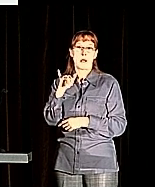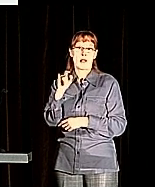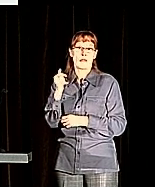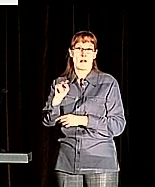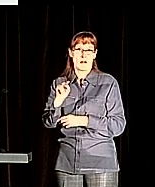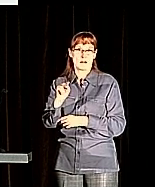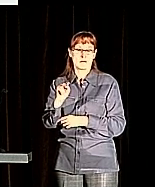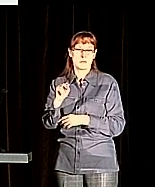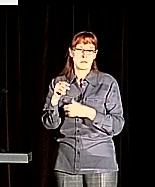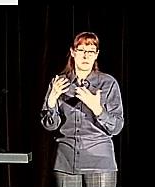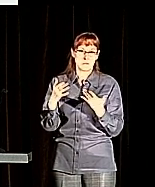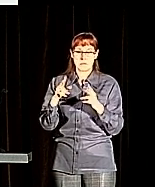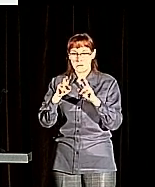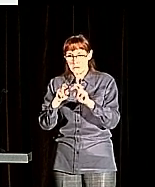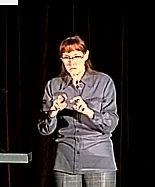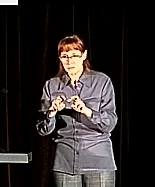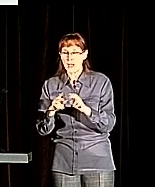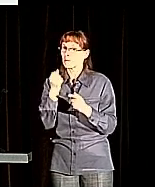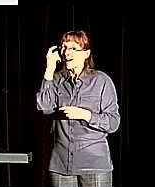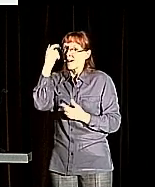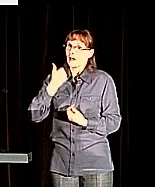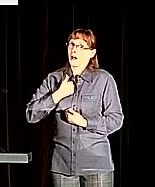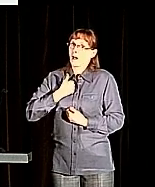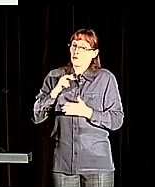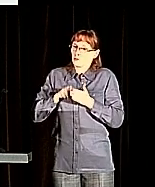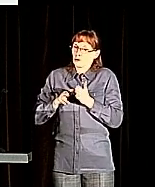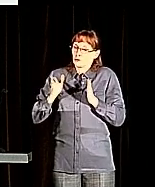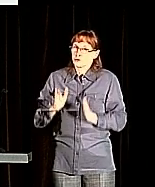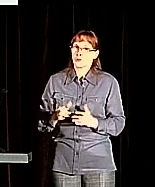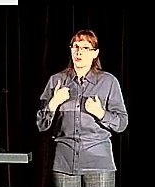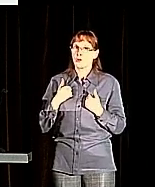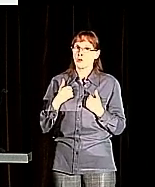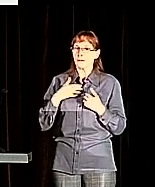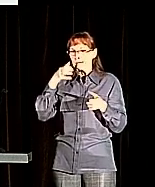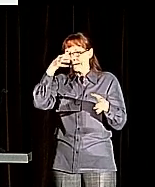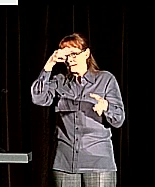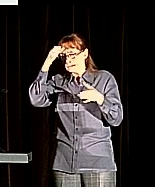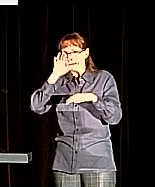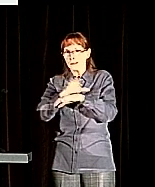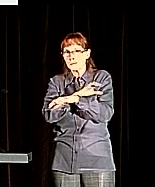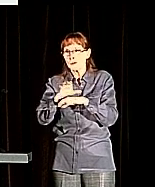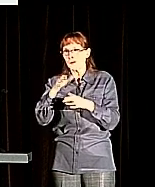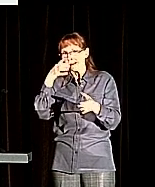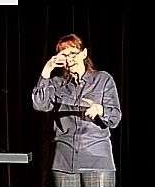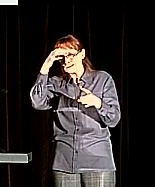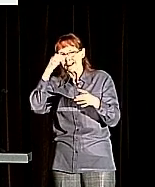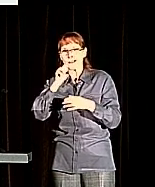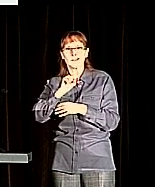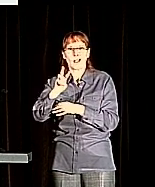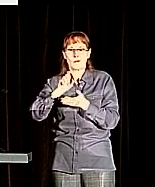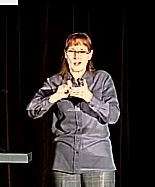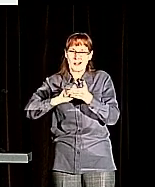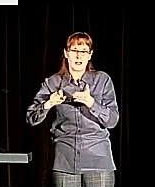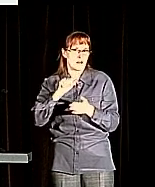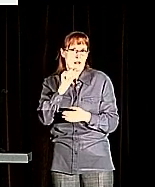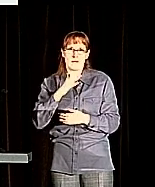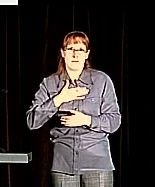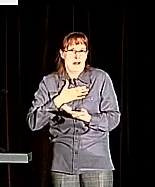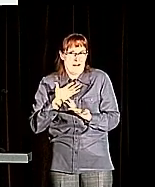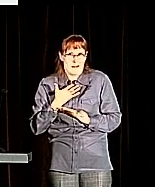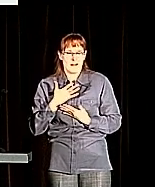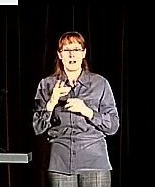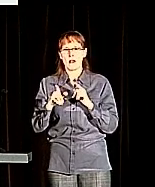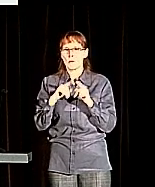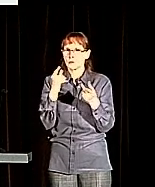R programmer, I'm a researcher, so this was all very new for me. So the first thing I did was I looked at the description to the different